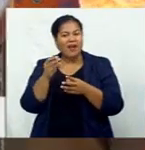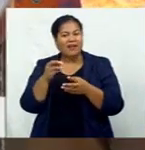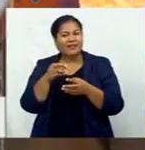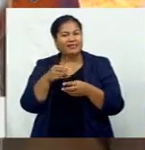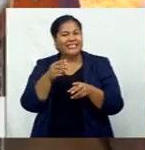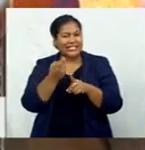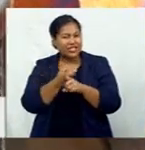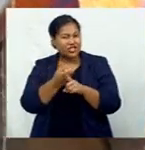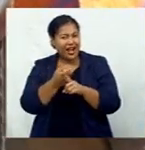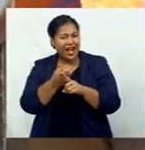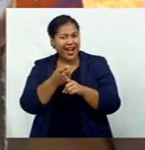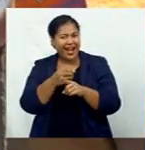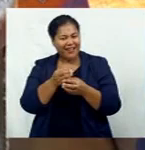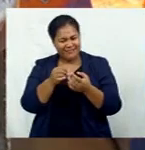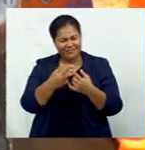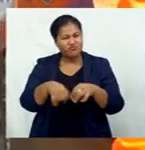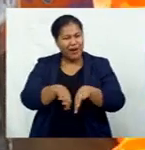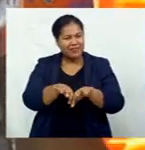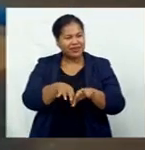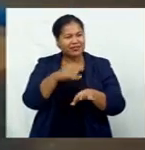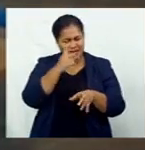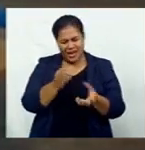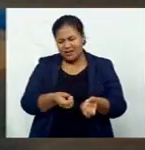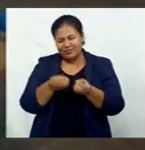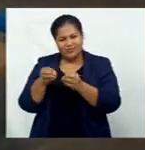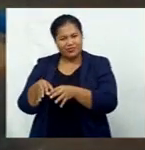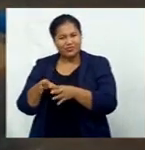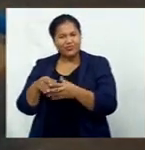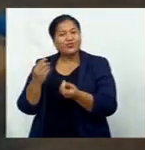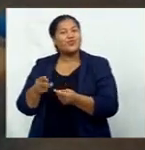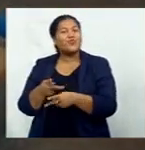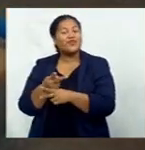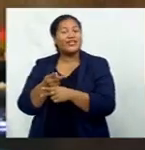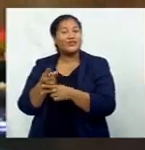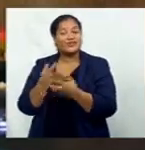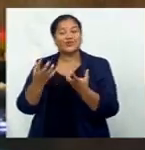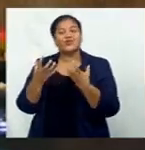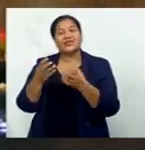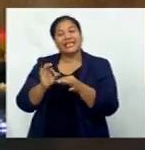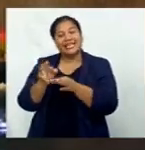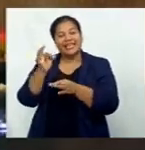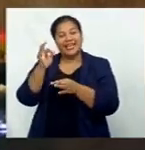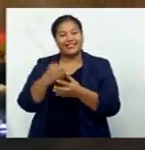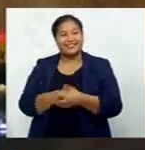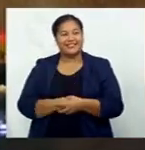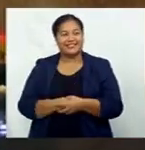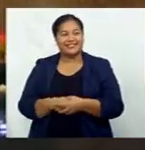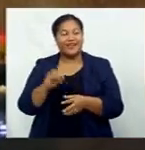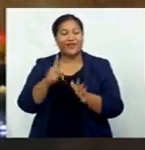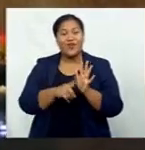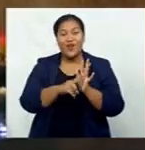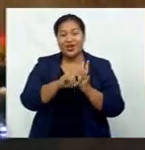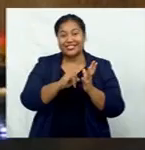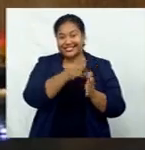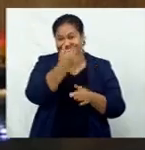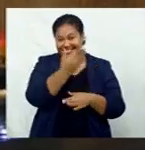home will be fed into this system to produce cooking gas for Losavati Rangate and her family.